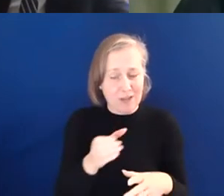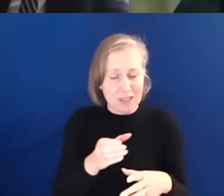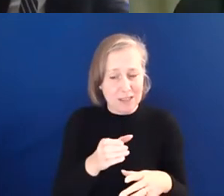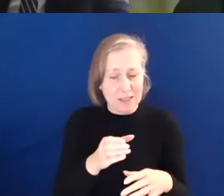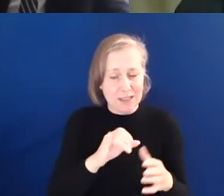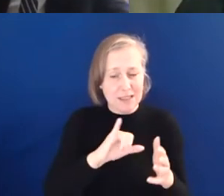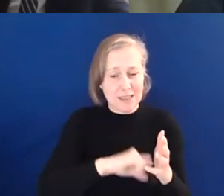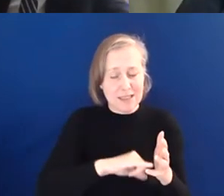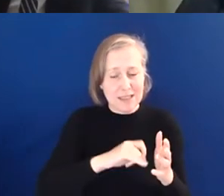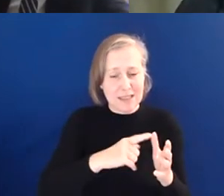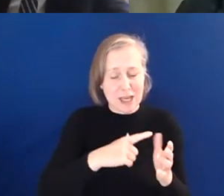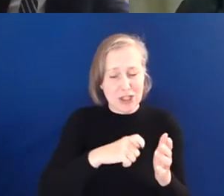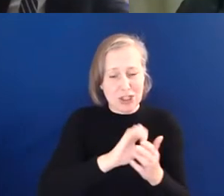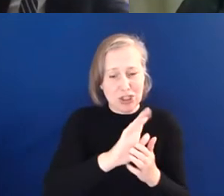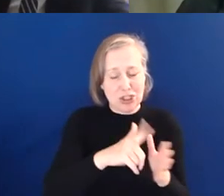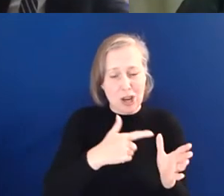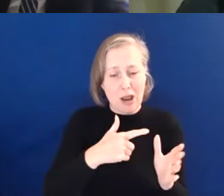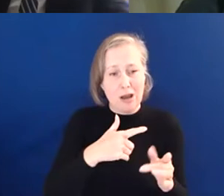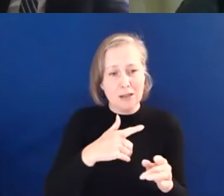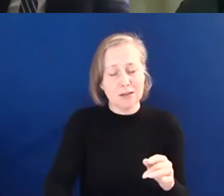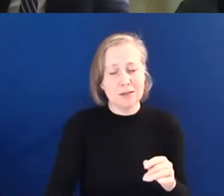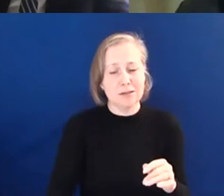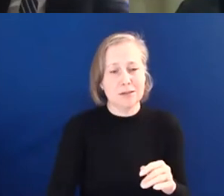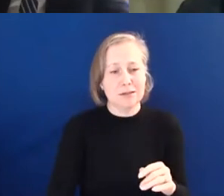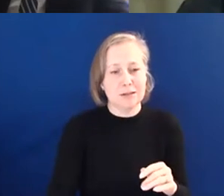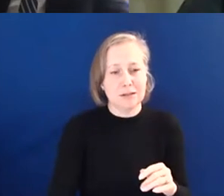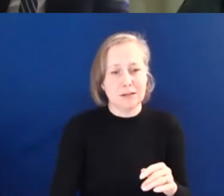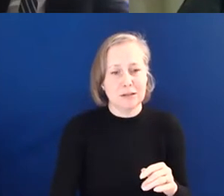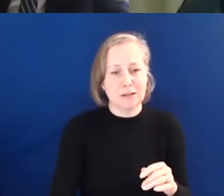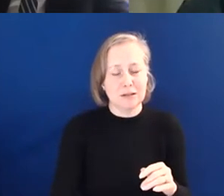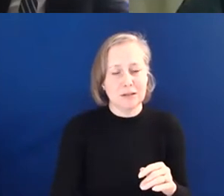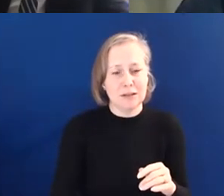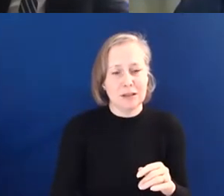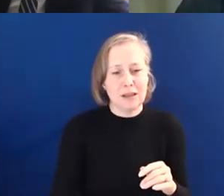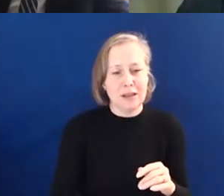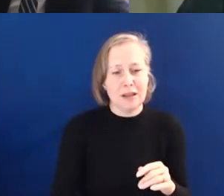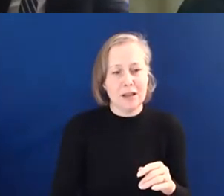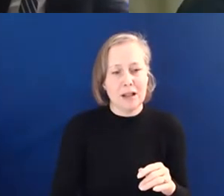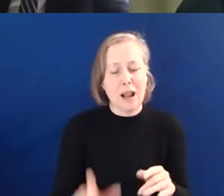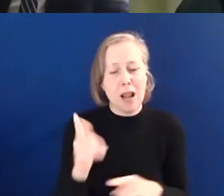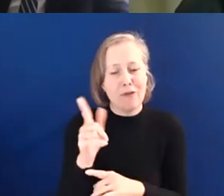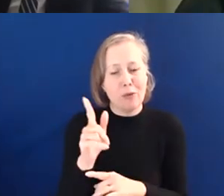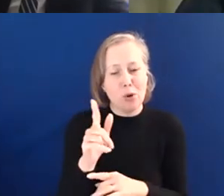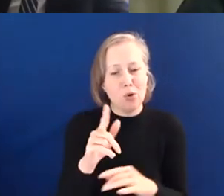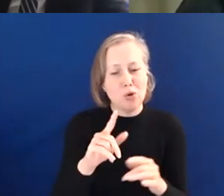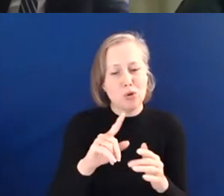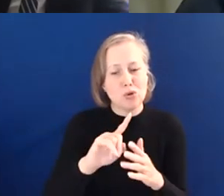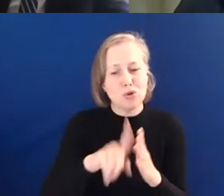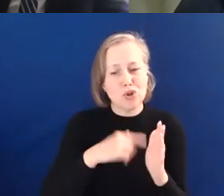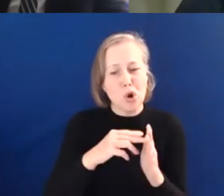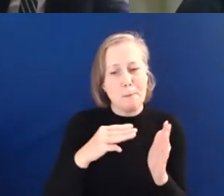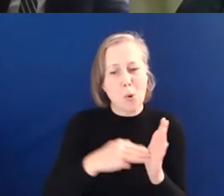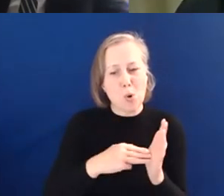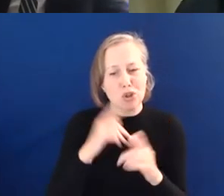Kozniac, who's a lecturer at Liverpool John Moores University, Jamoke Abdoulaye,